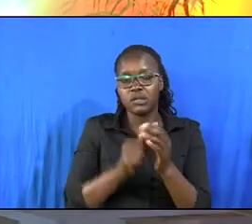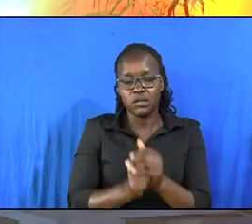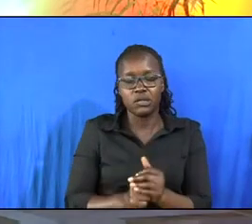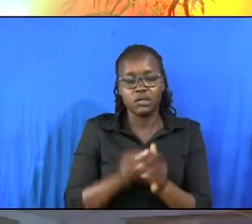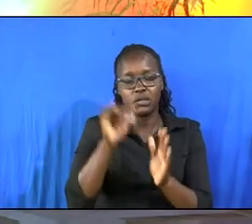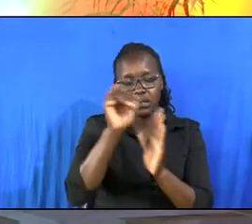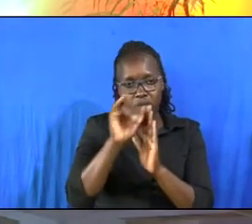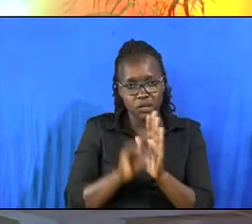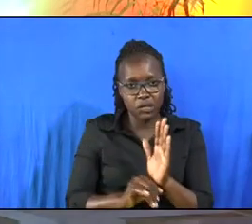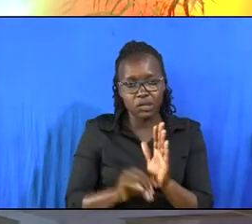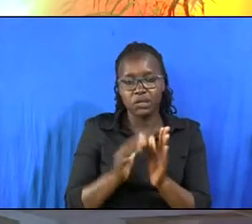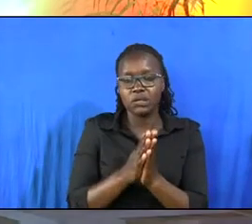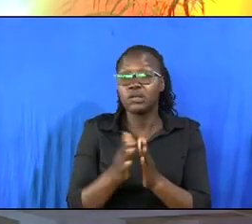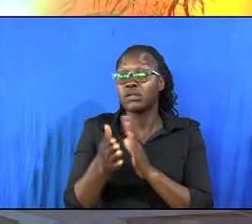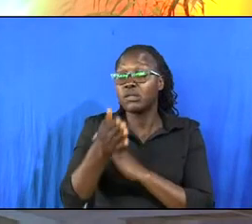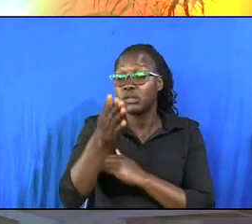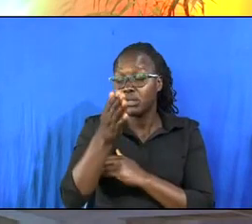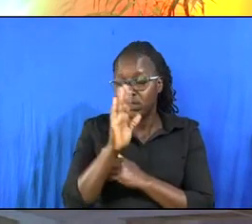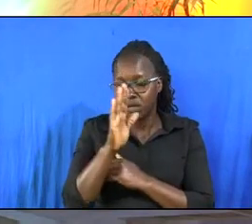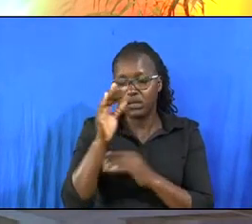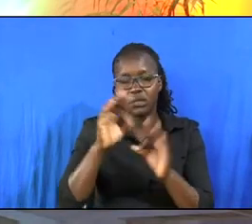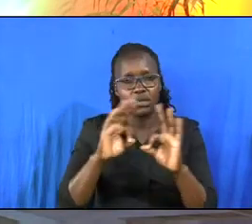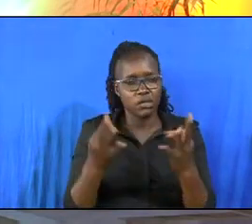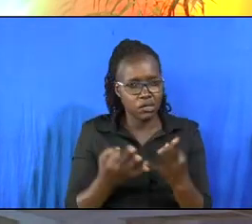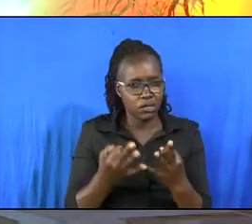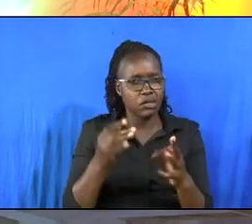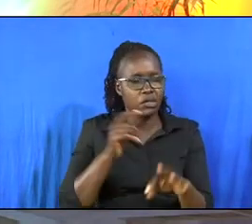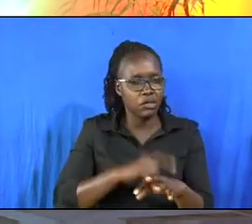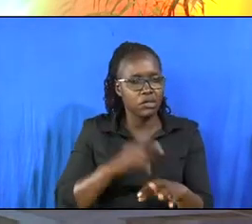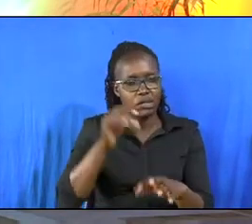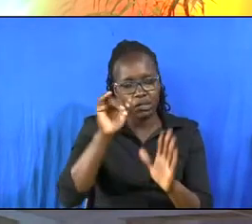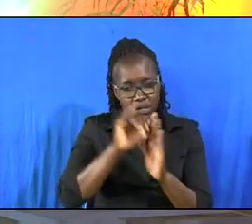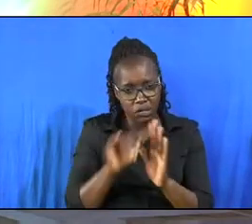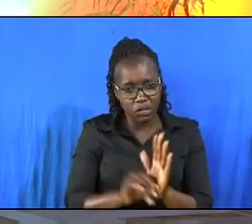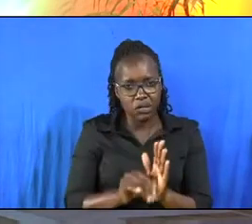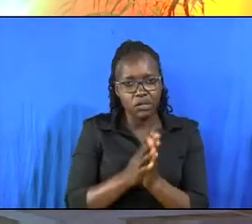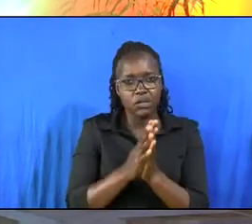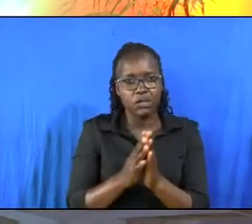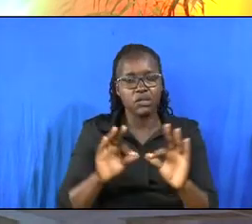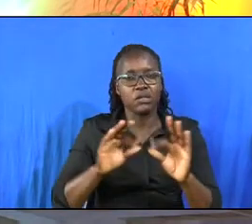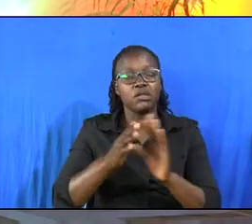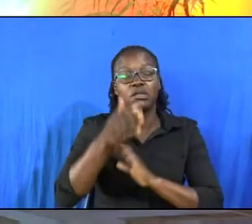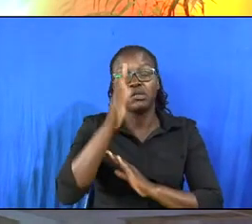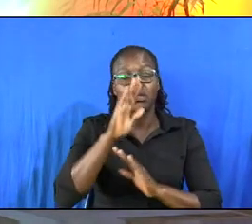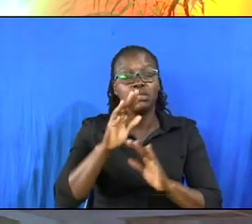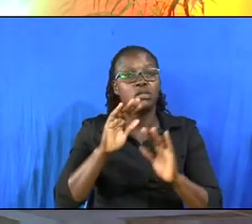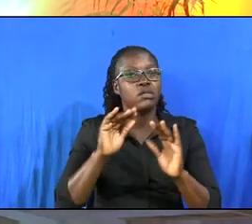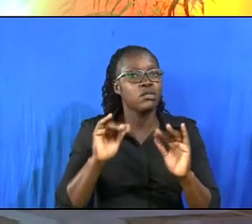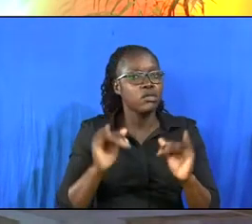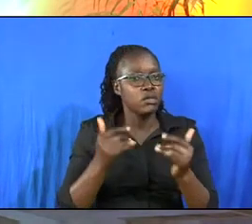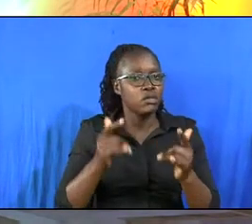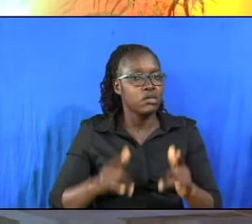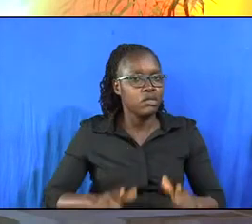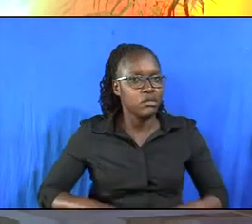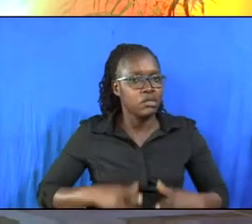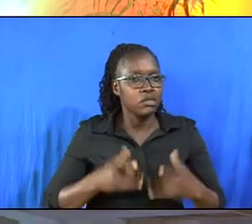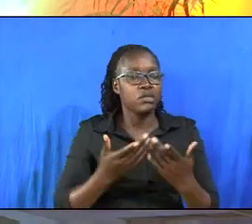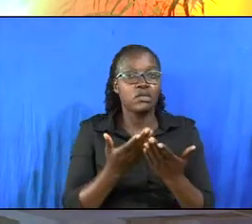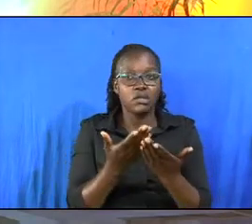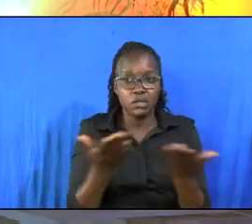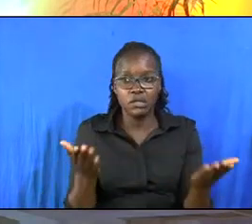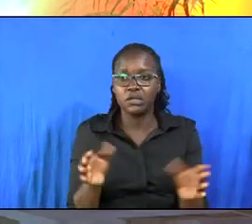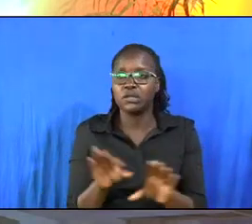identify with the God of your family, when they identify with the God of New Life SDA church,